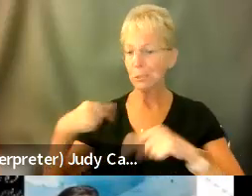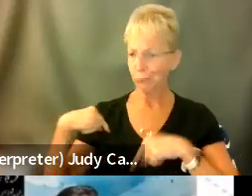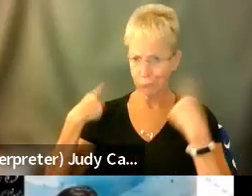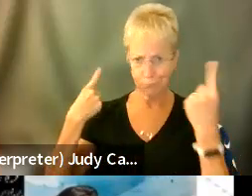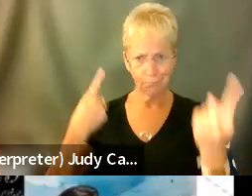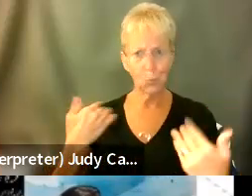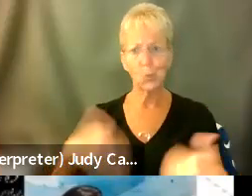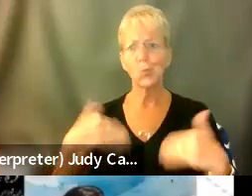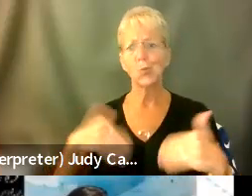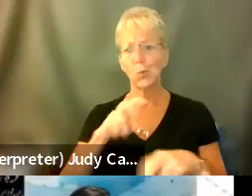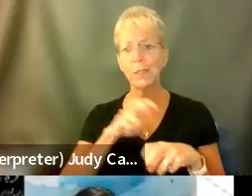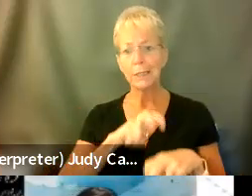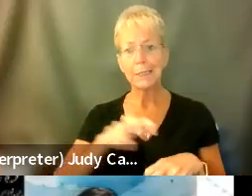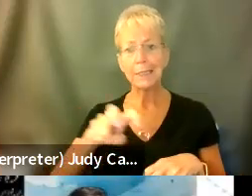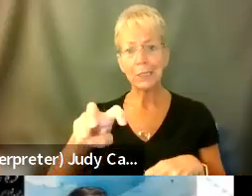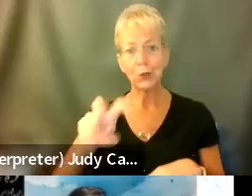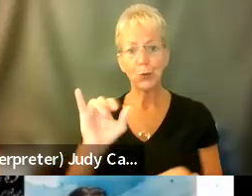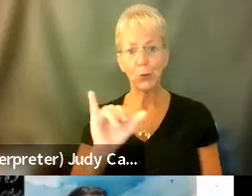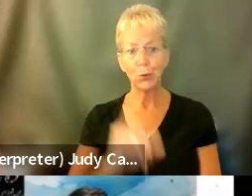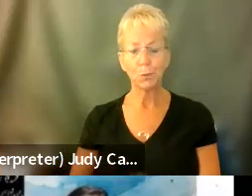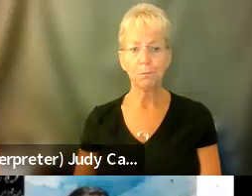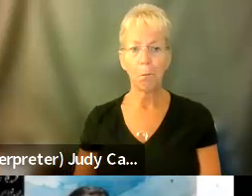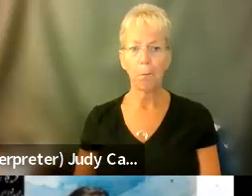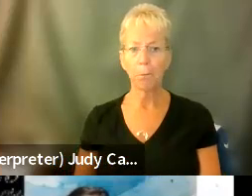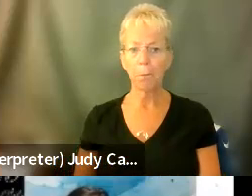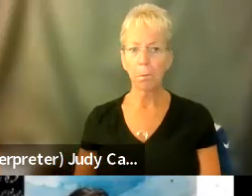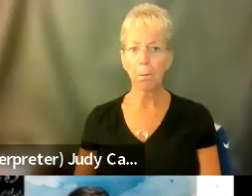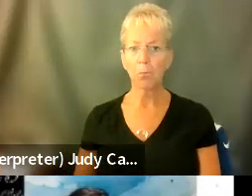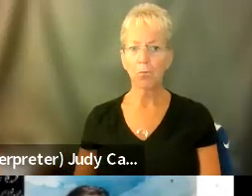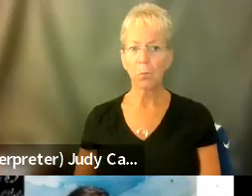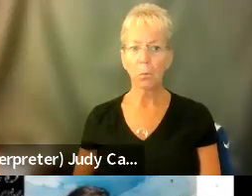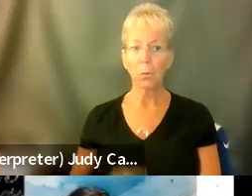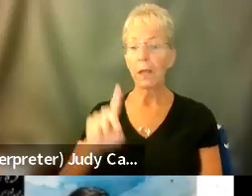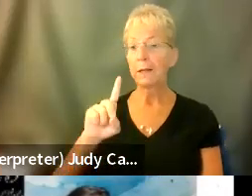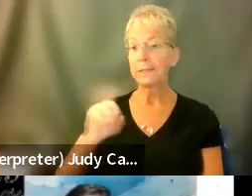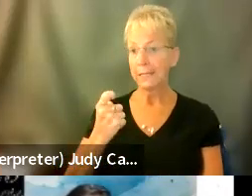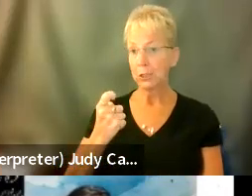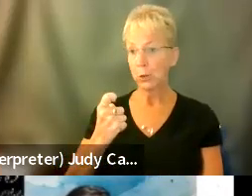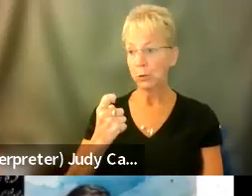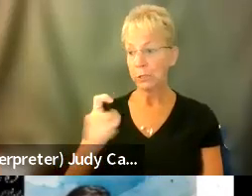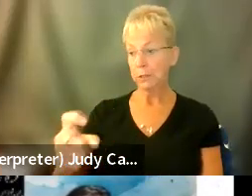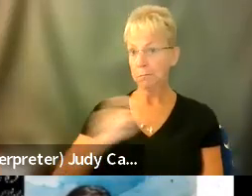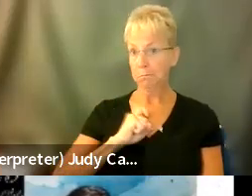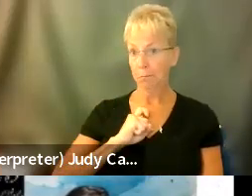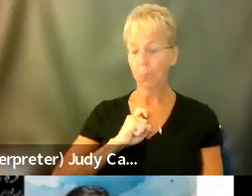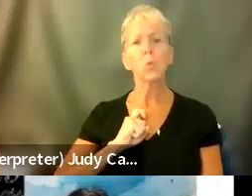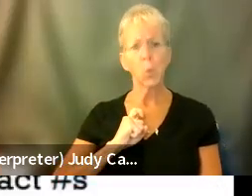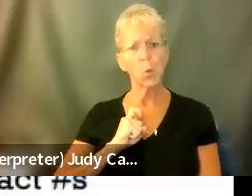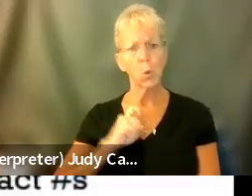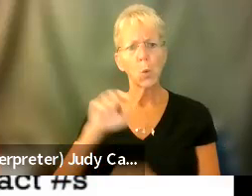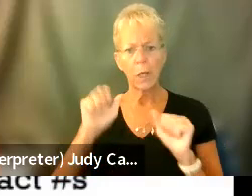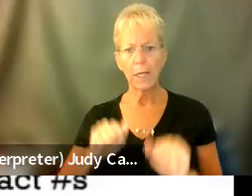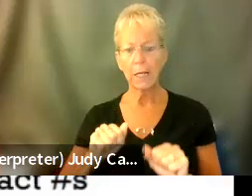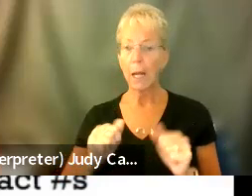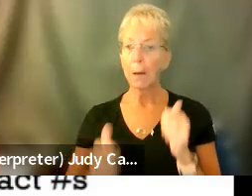and continues to be. Getting a diagnosis, I think can be one